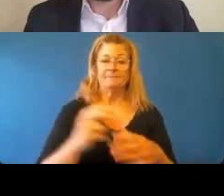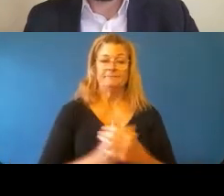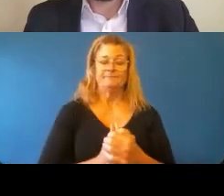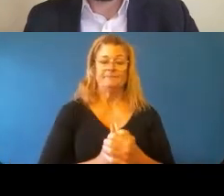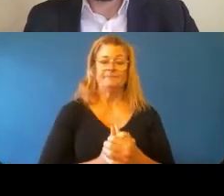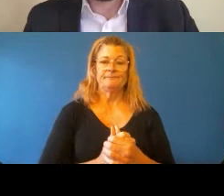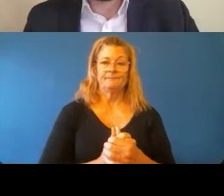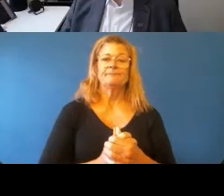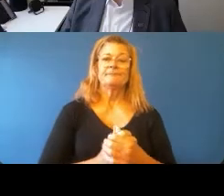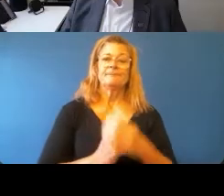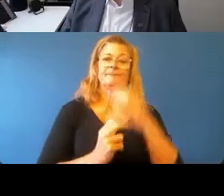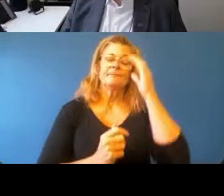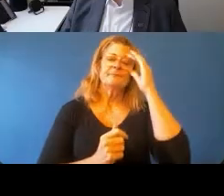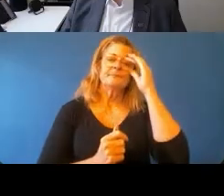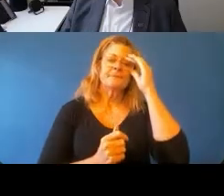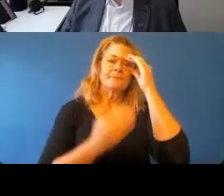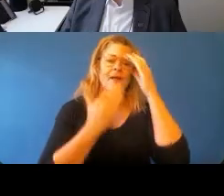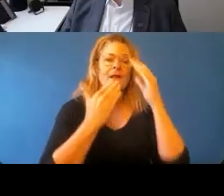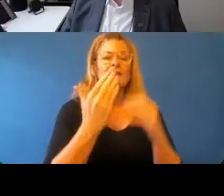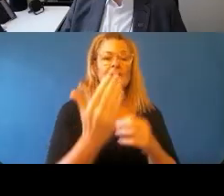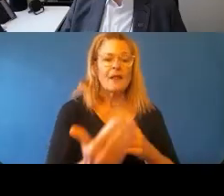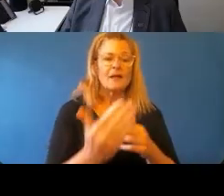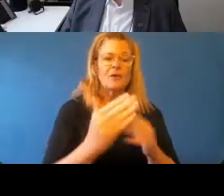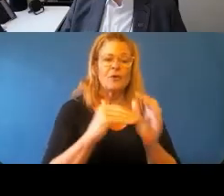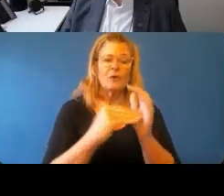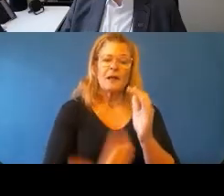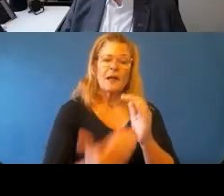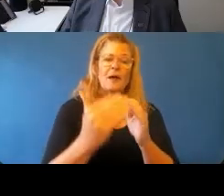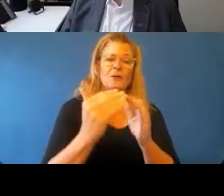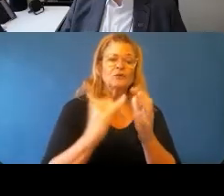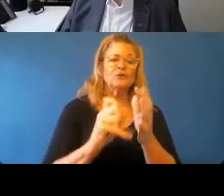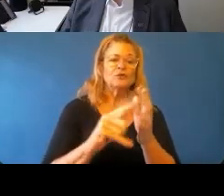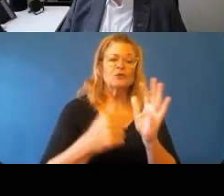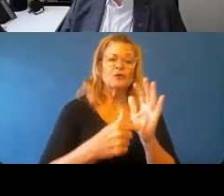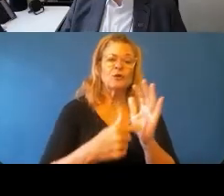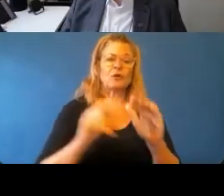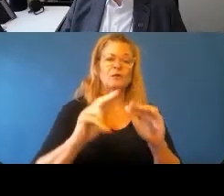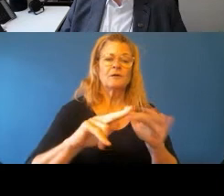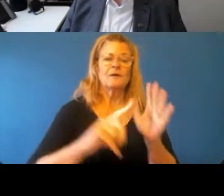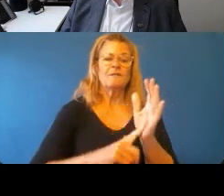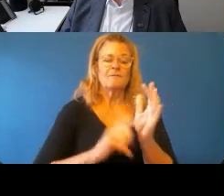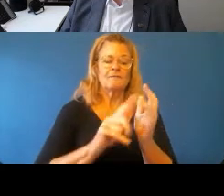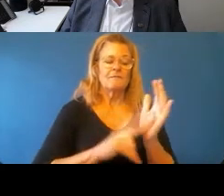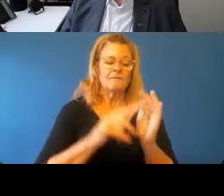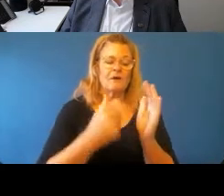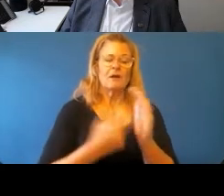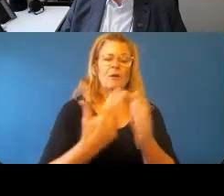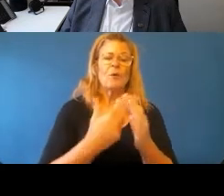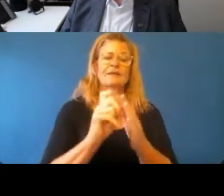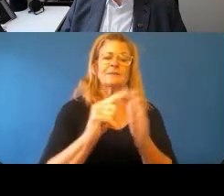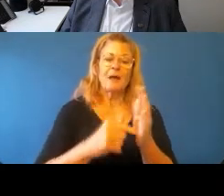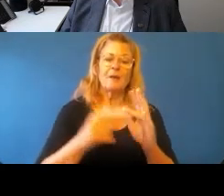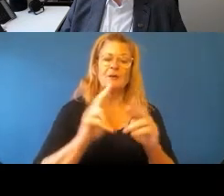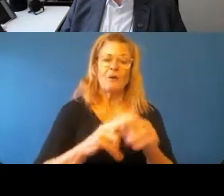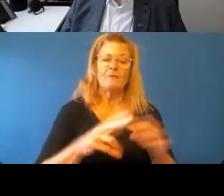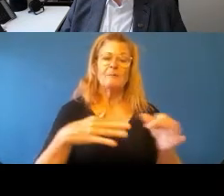Thank you. Let's now turn to Scott Falconer with the Department of Environment, Land, Water and Planning in Victoria. And